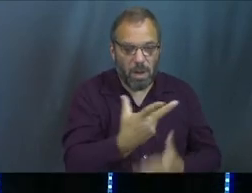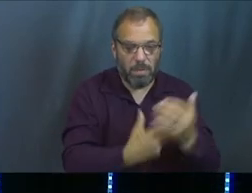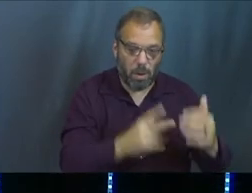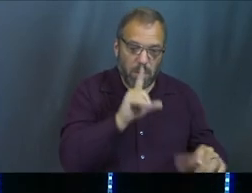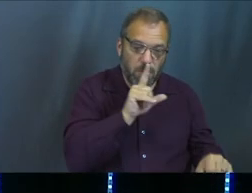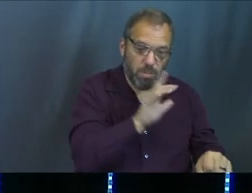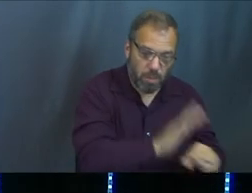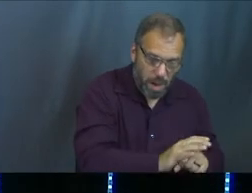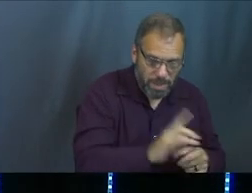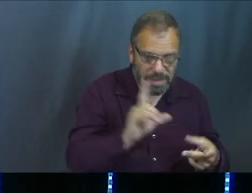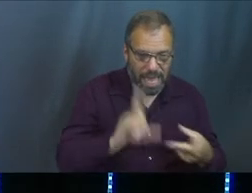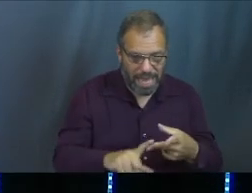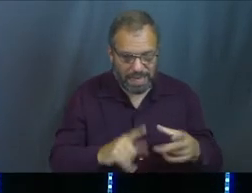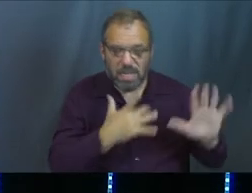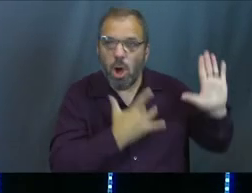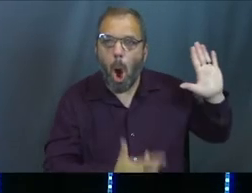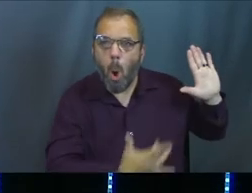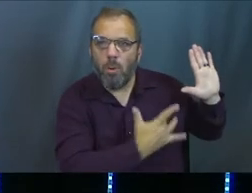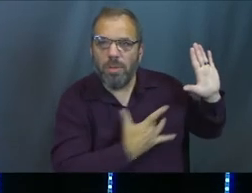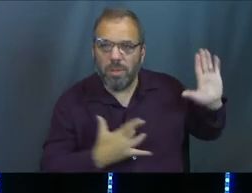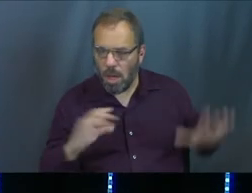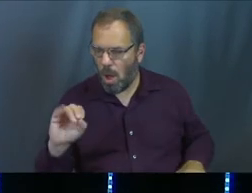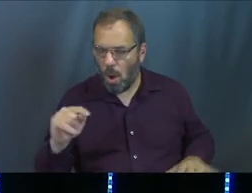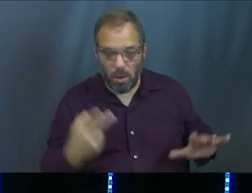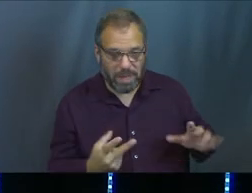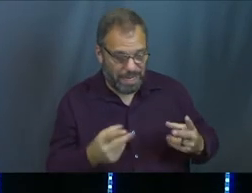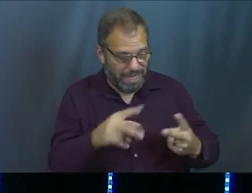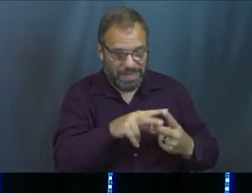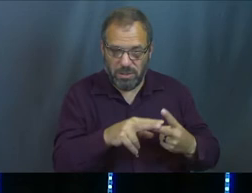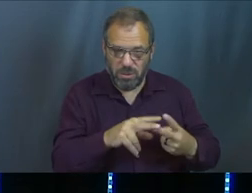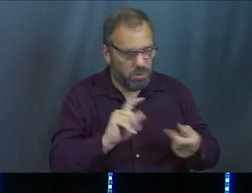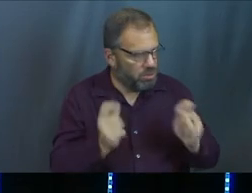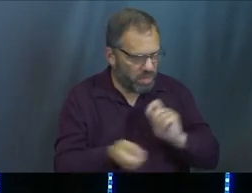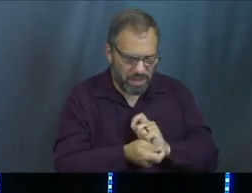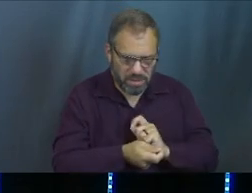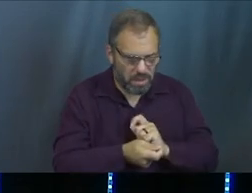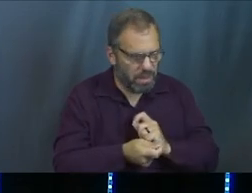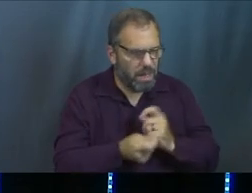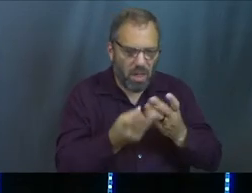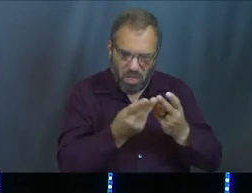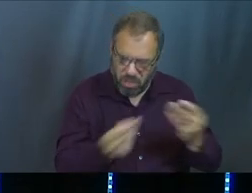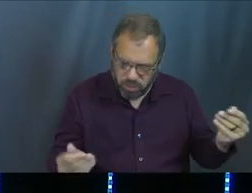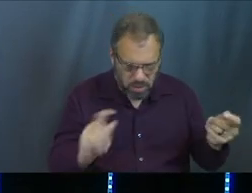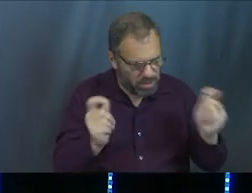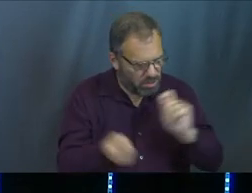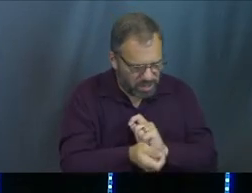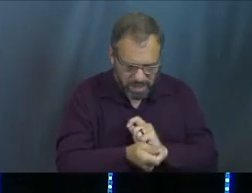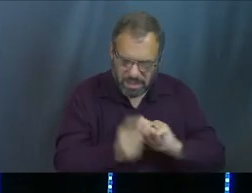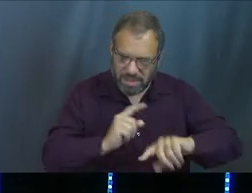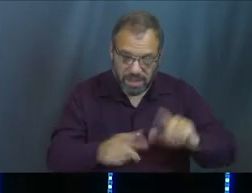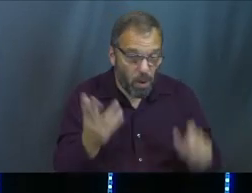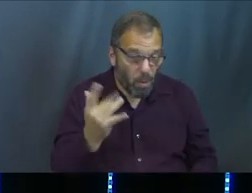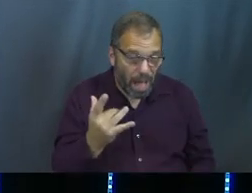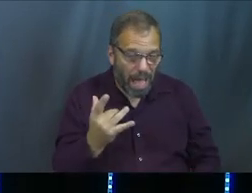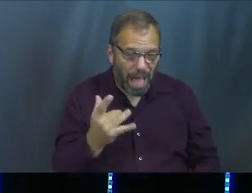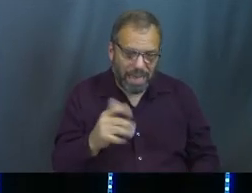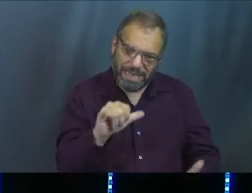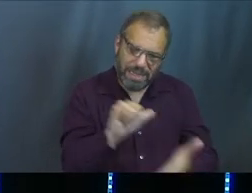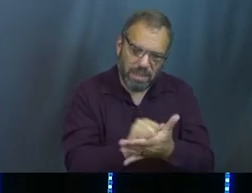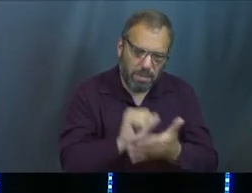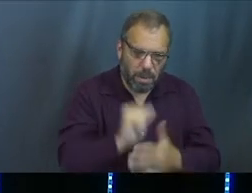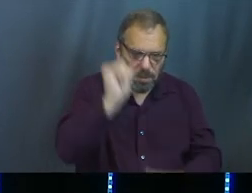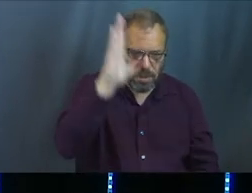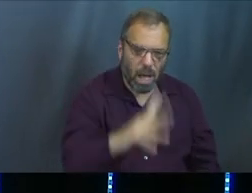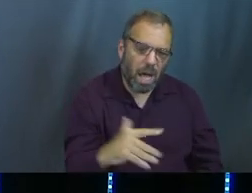promise and his oath. And these two things are unchangeable. They'll never go away, never change, never be different because it is impossible